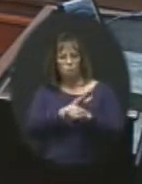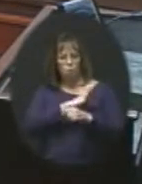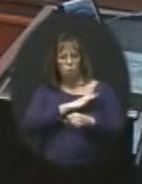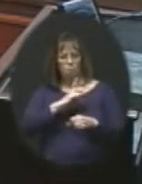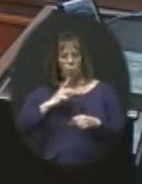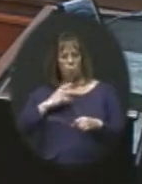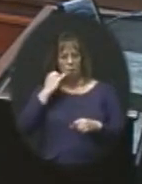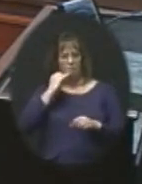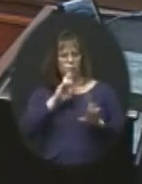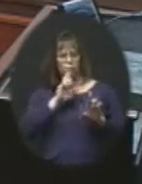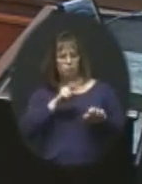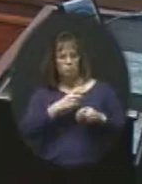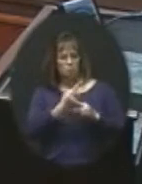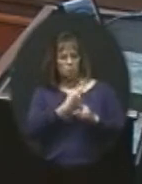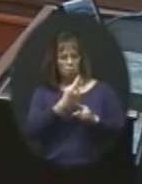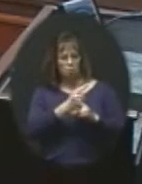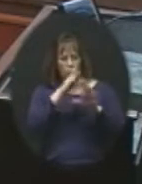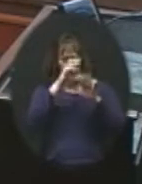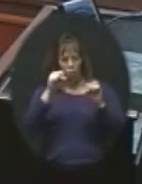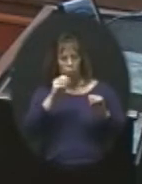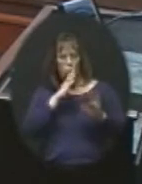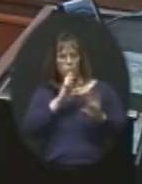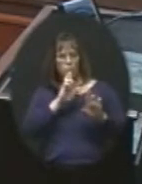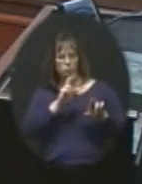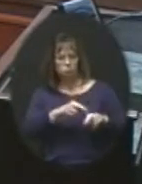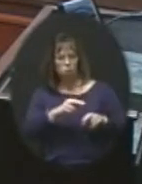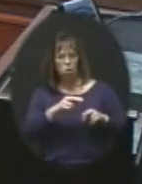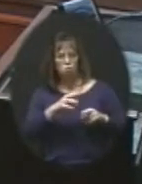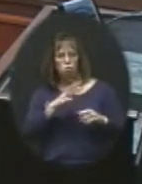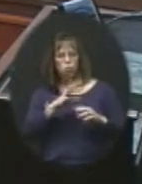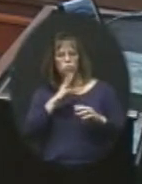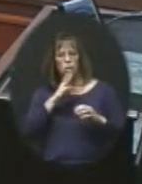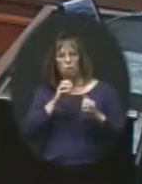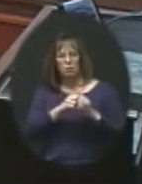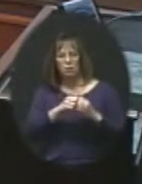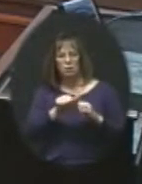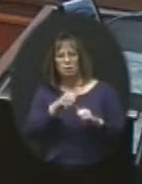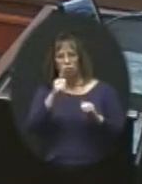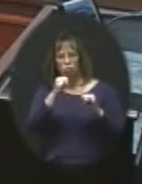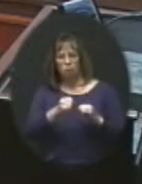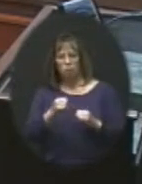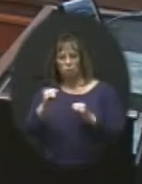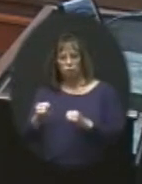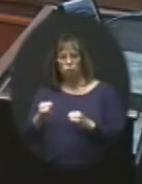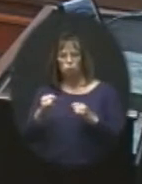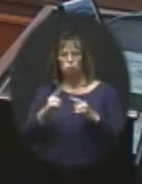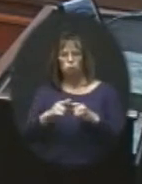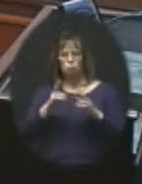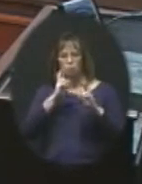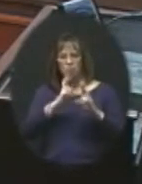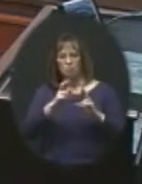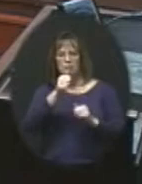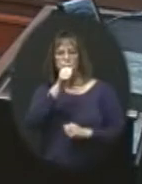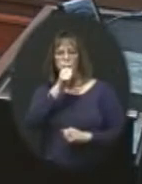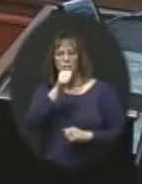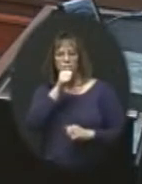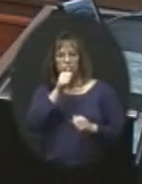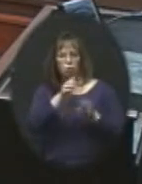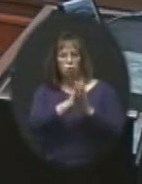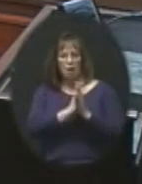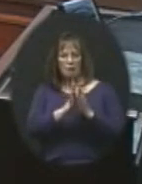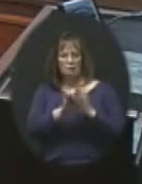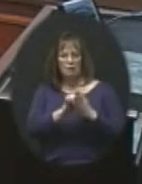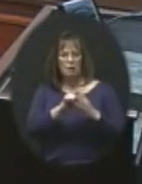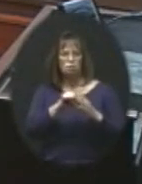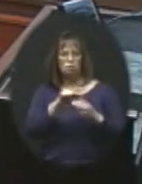If a response is appropriate, the President will respond or refer to another individual. In an effort to respect the privacy, we ask that